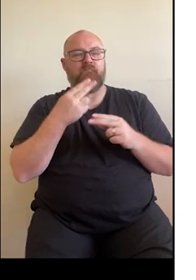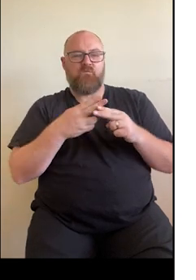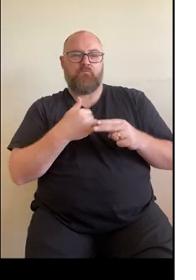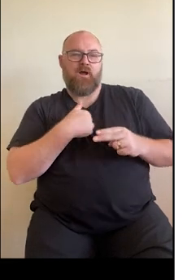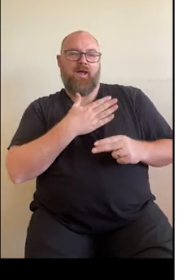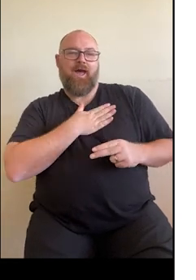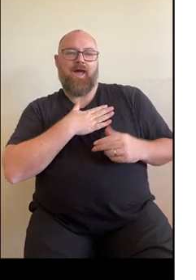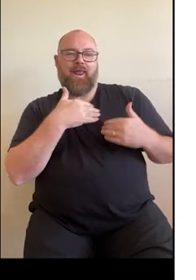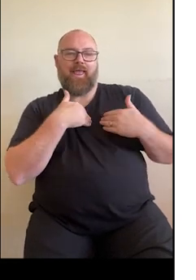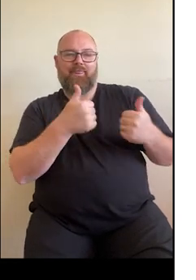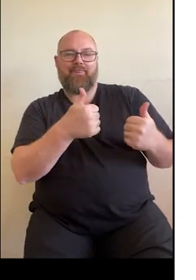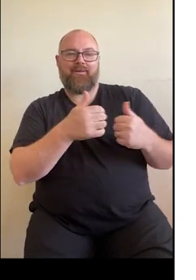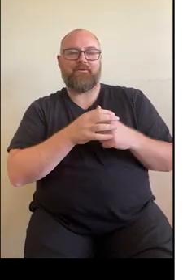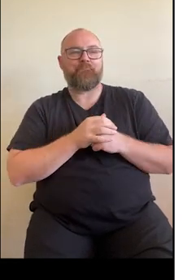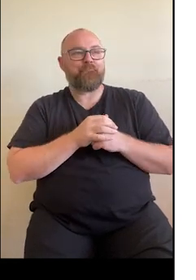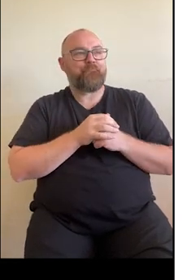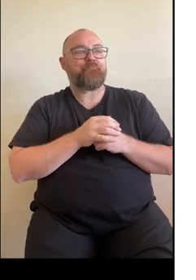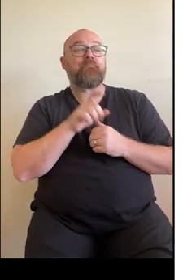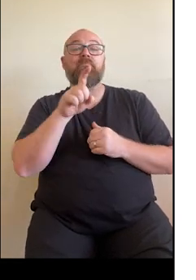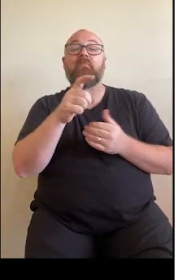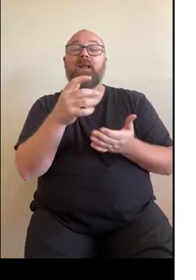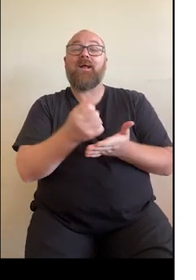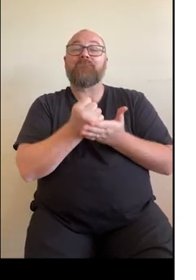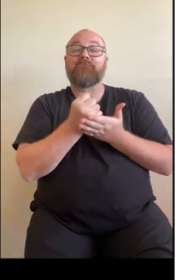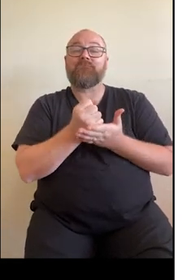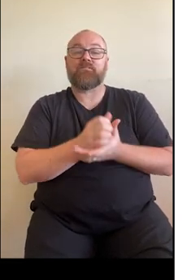health. And then just click save.